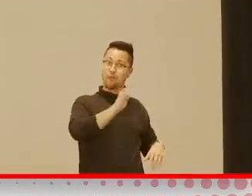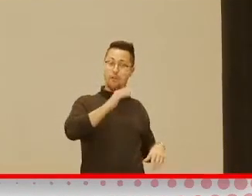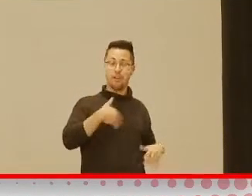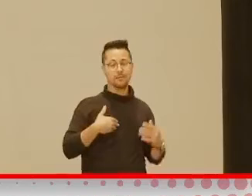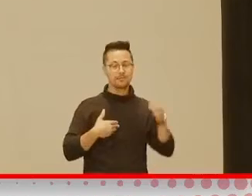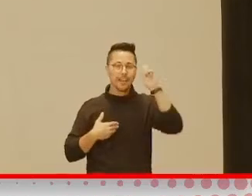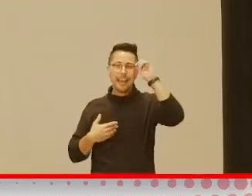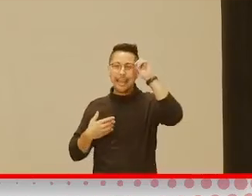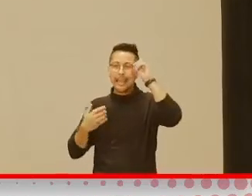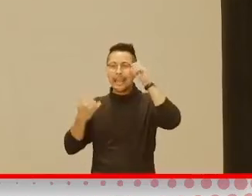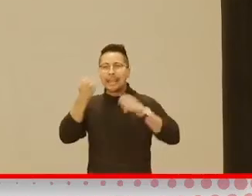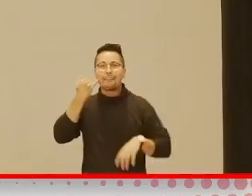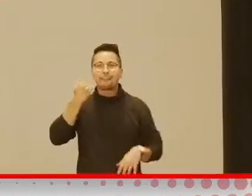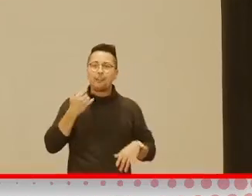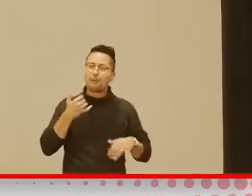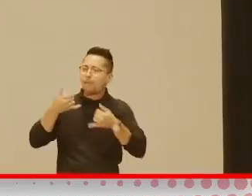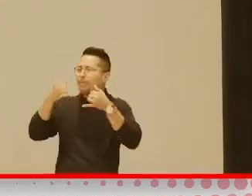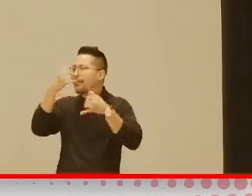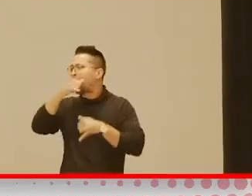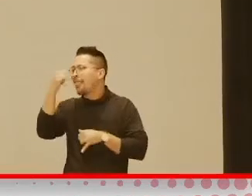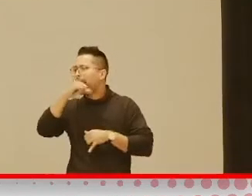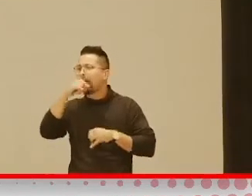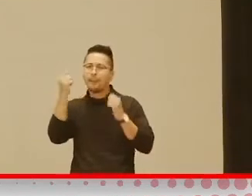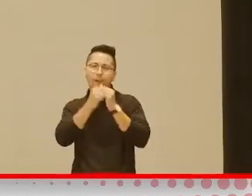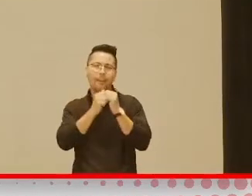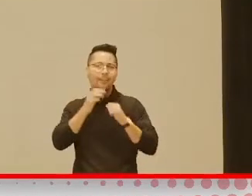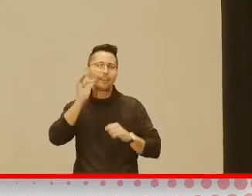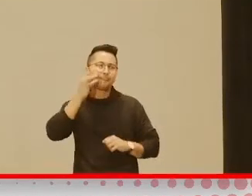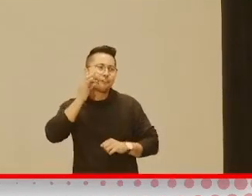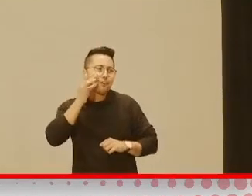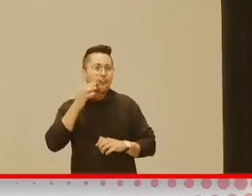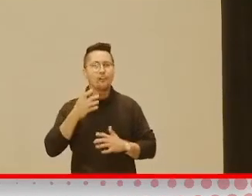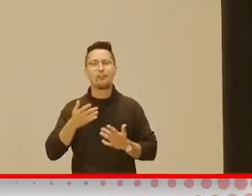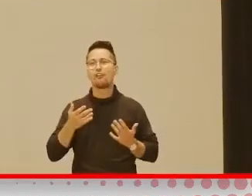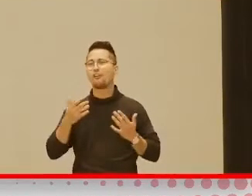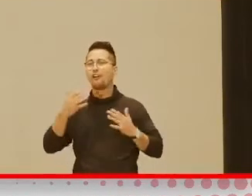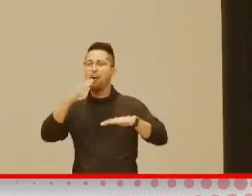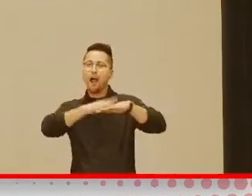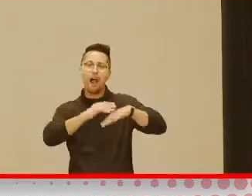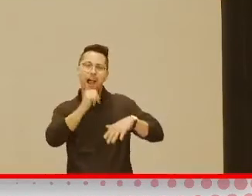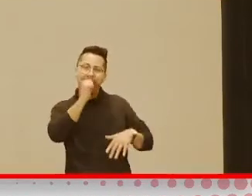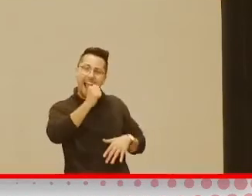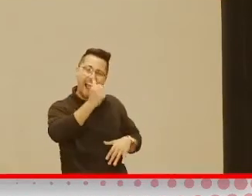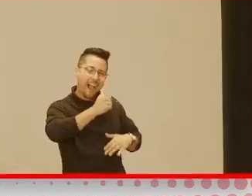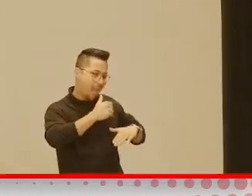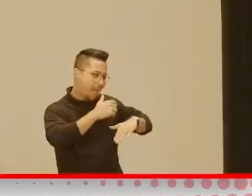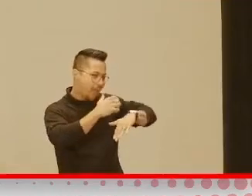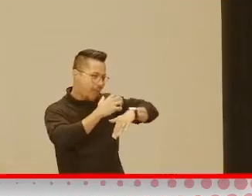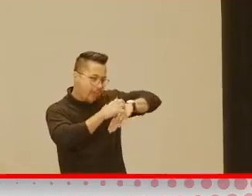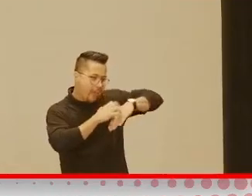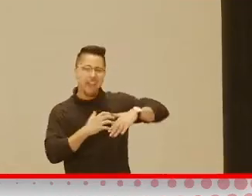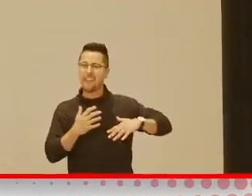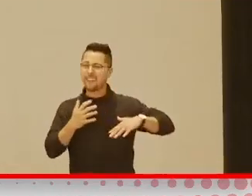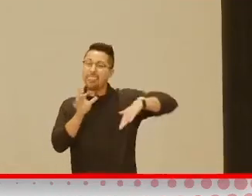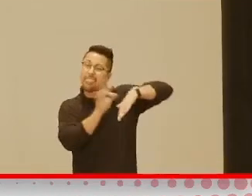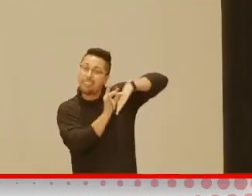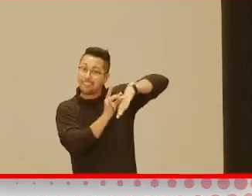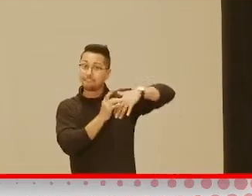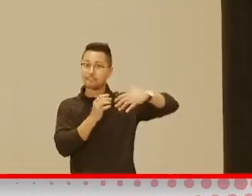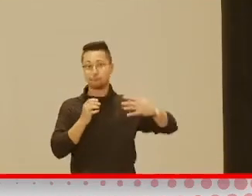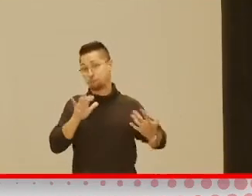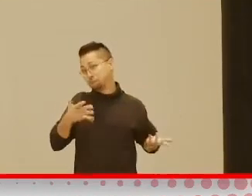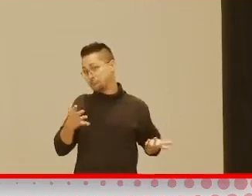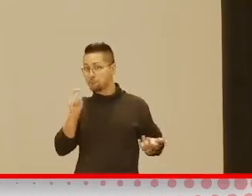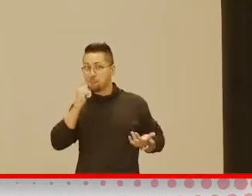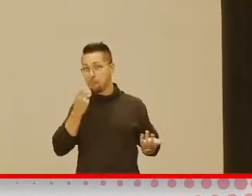faces out of pieces of fruit, you know, on peanut butter, because that makes it stick, which is cool.